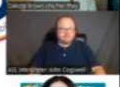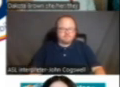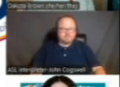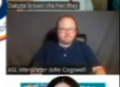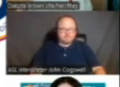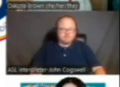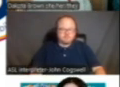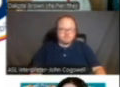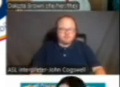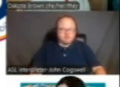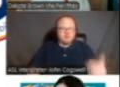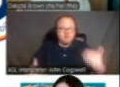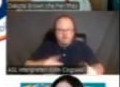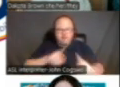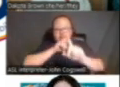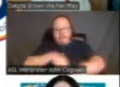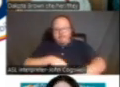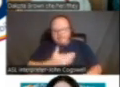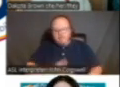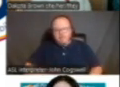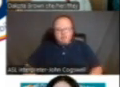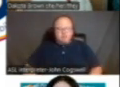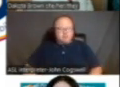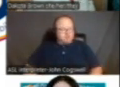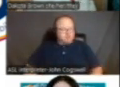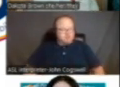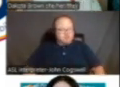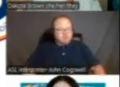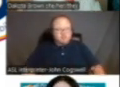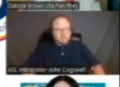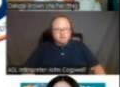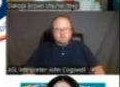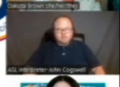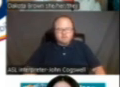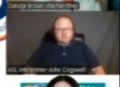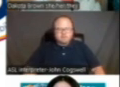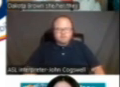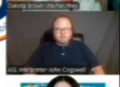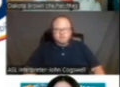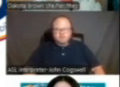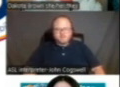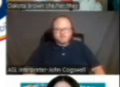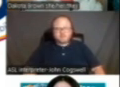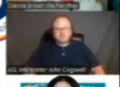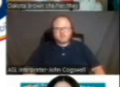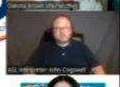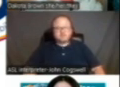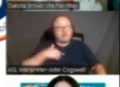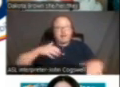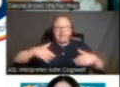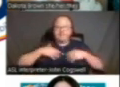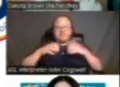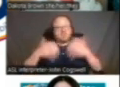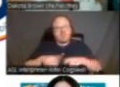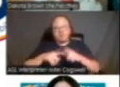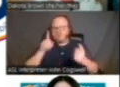while you answer it. Shall the way to lay, it's meet in person or on Zoom. We haven't had the chance to meet in person. Okay, Claudia, thank you. I'll